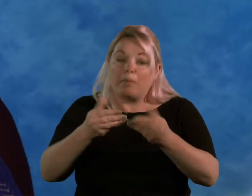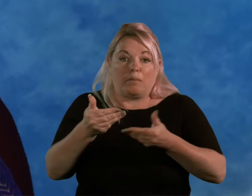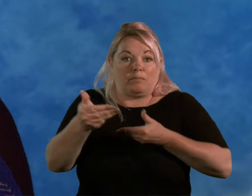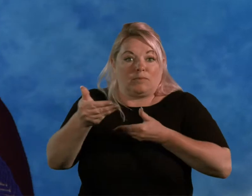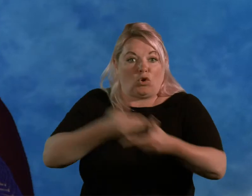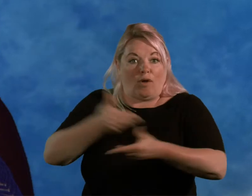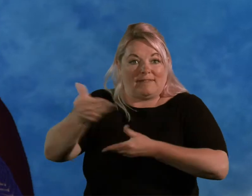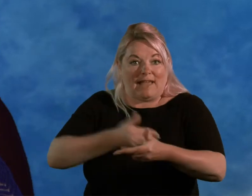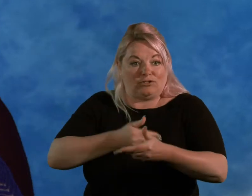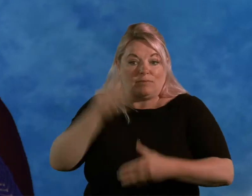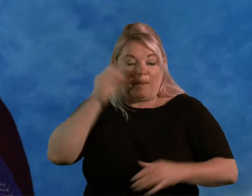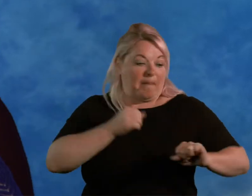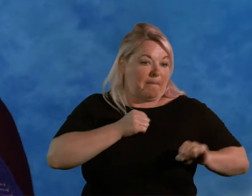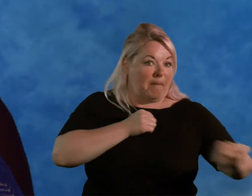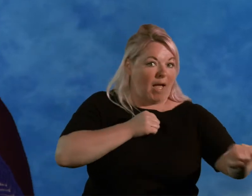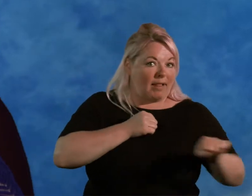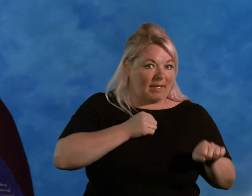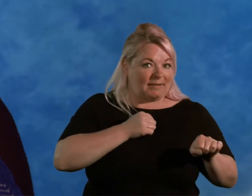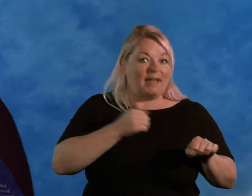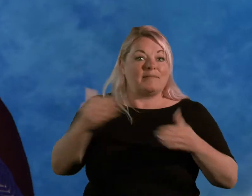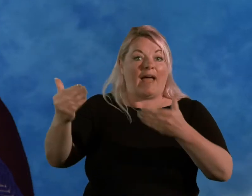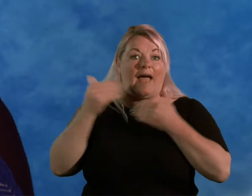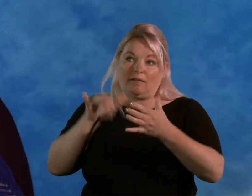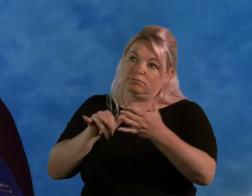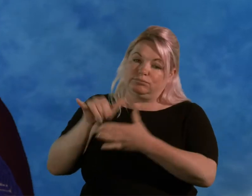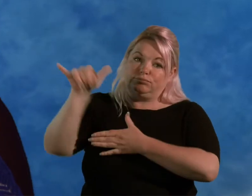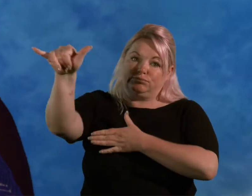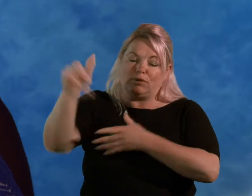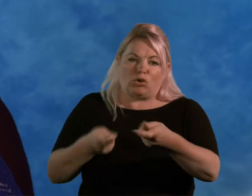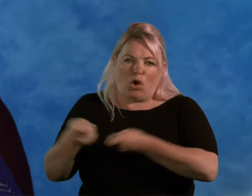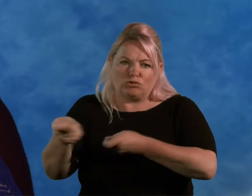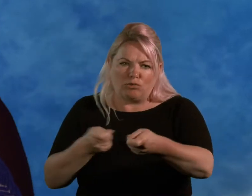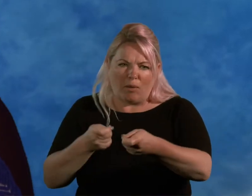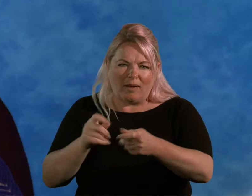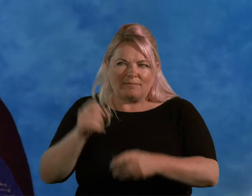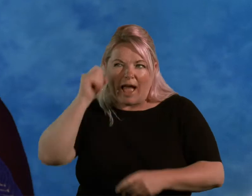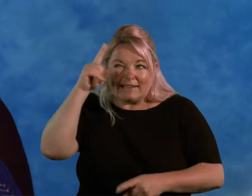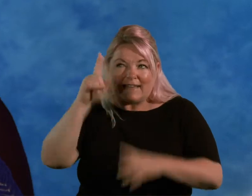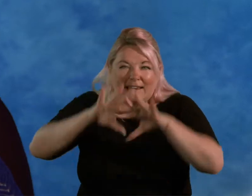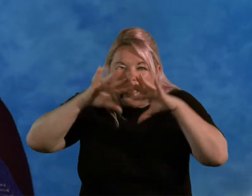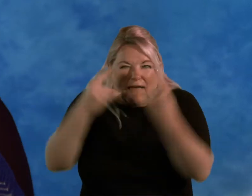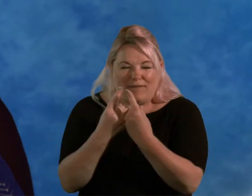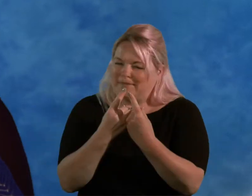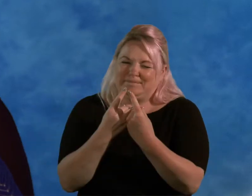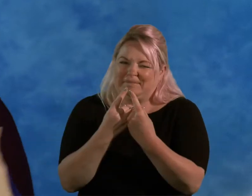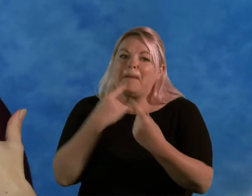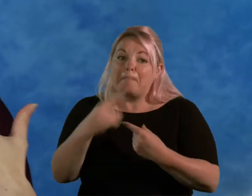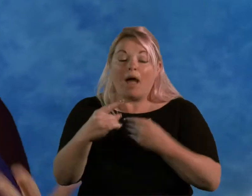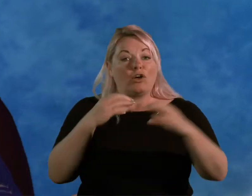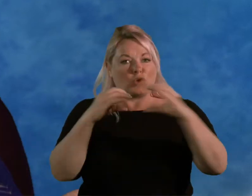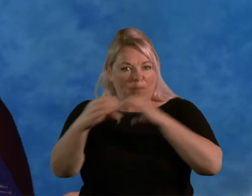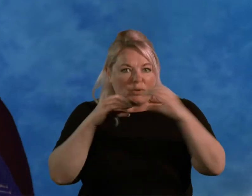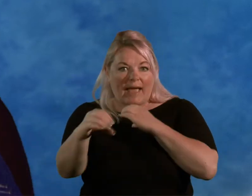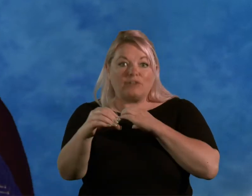conversation between him and air traffic control. I might not have understood everything, but I was able to have a communication,